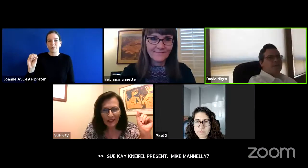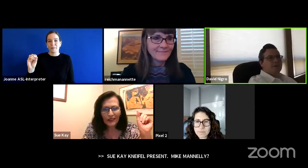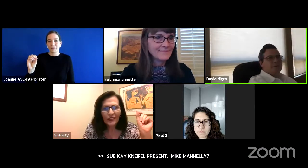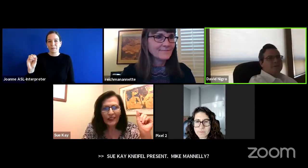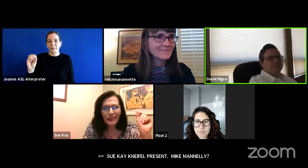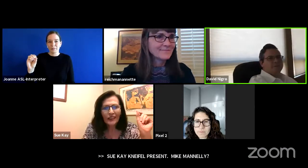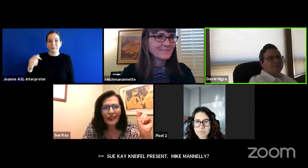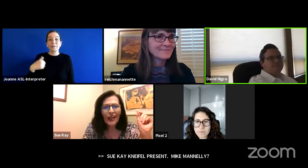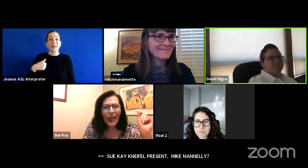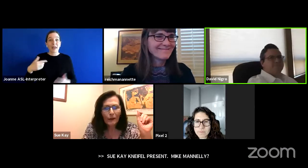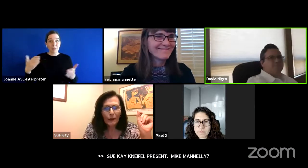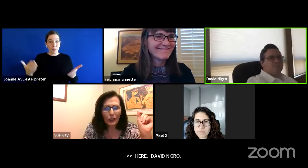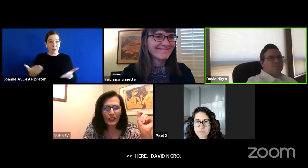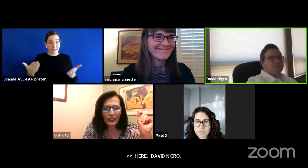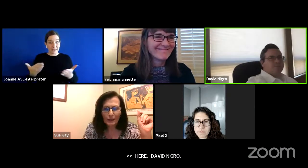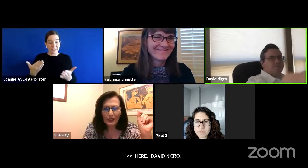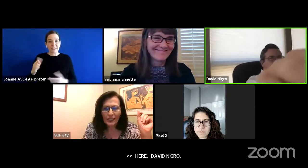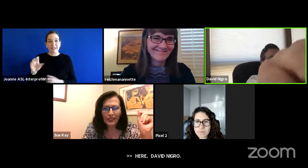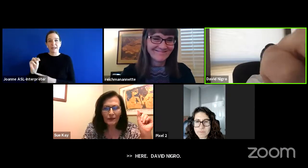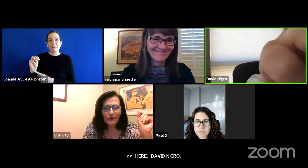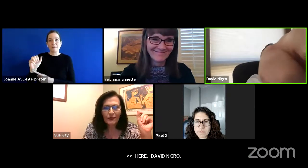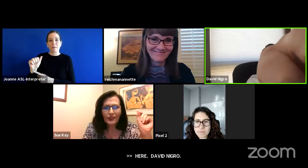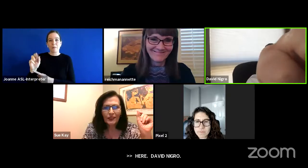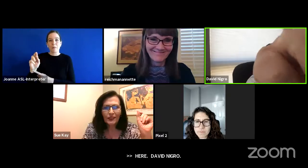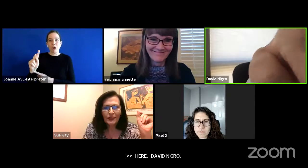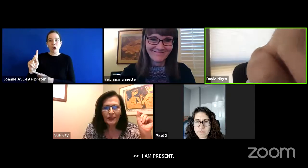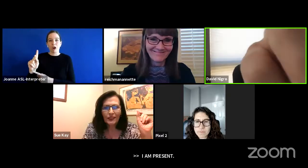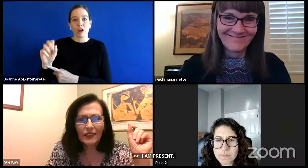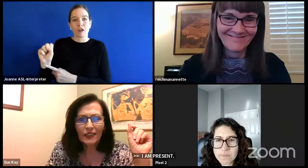i am present and mark sims